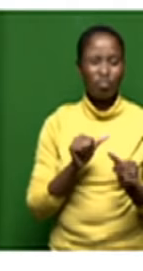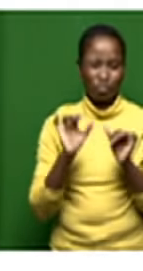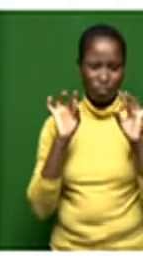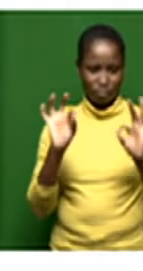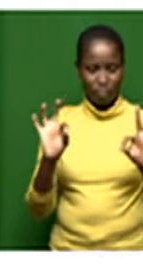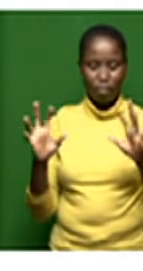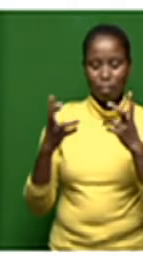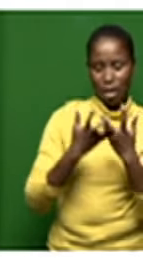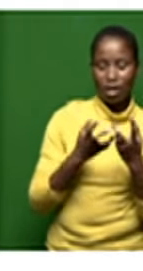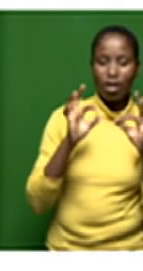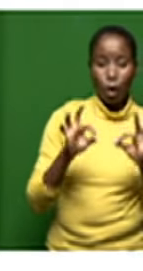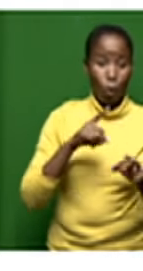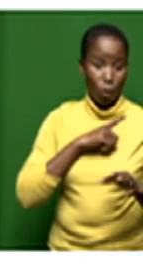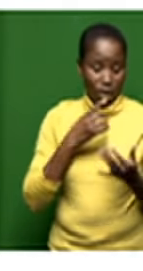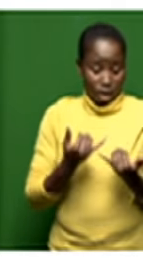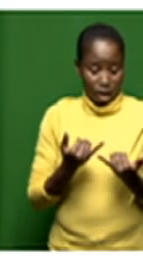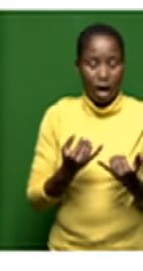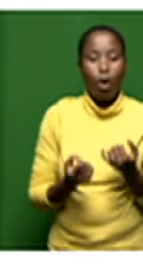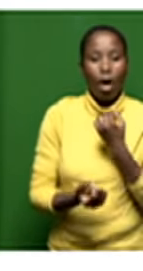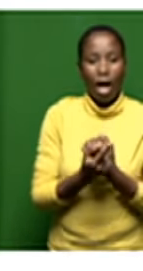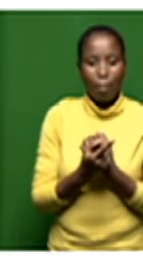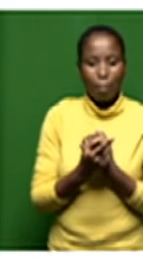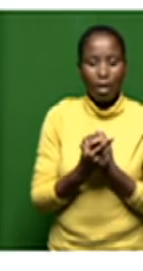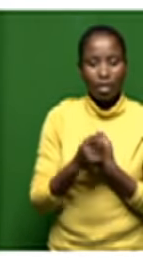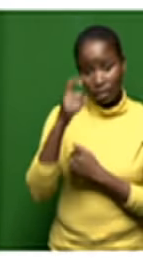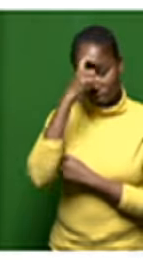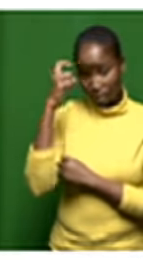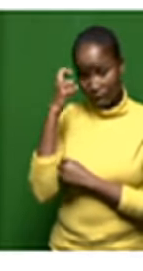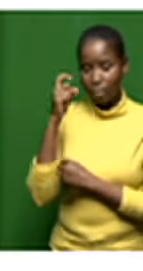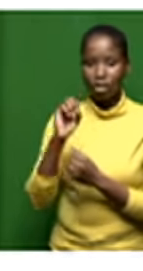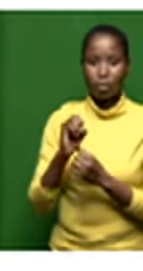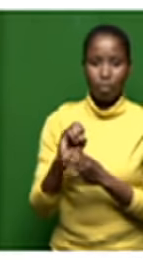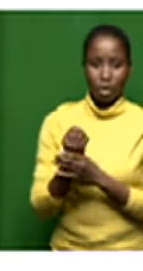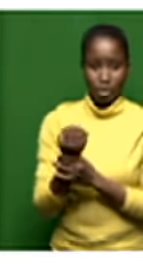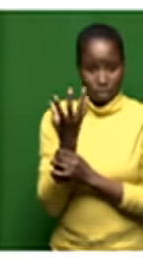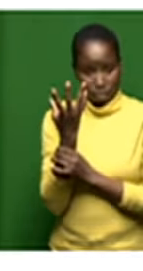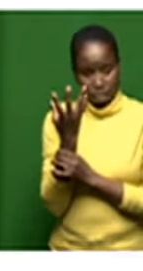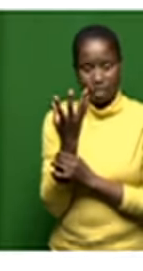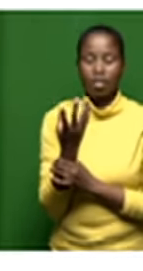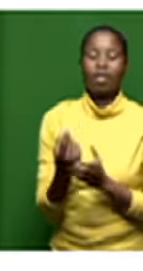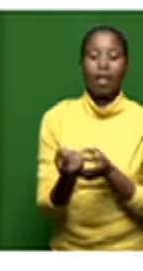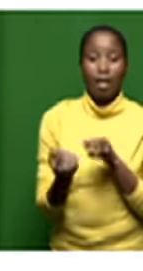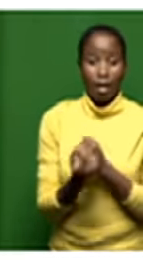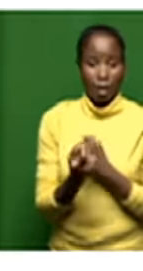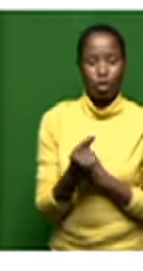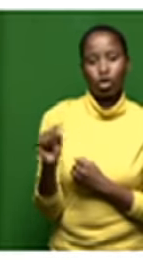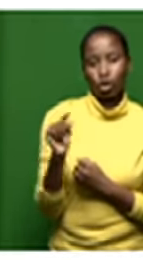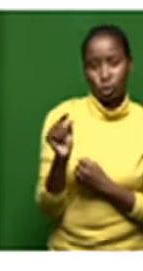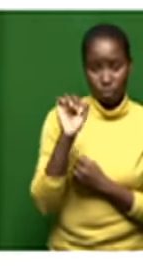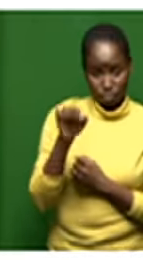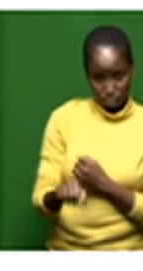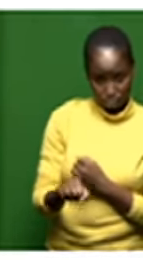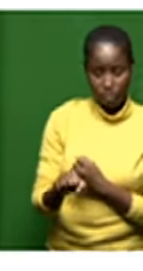and because we are getting into spring and we are also getting into uh towards the transport month and we believe that